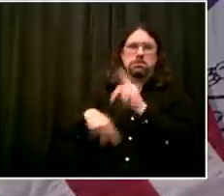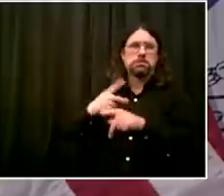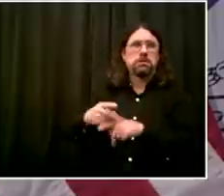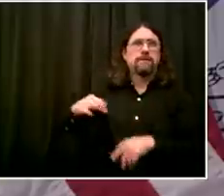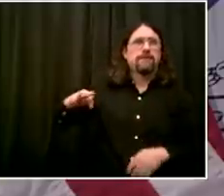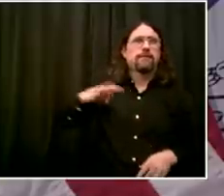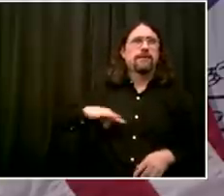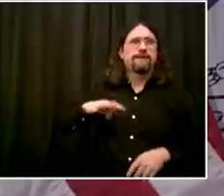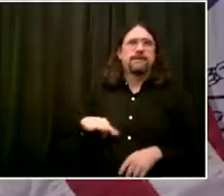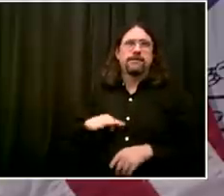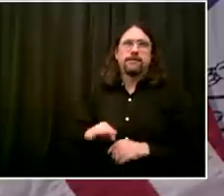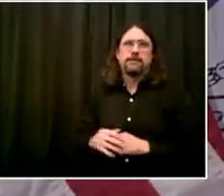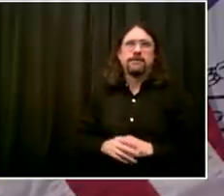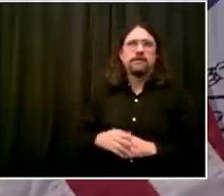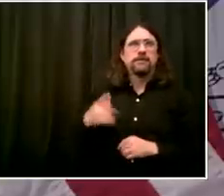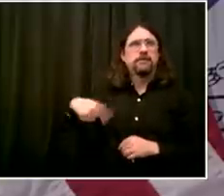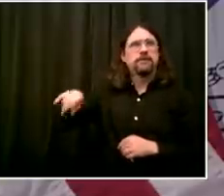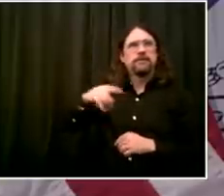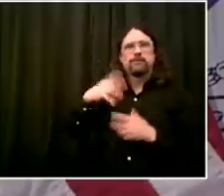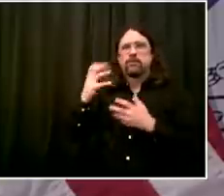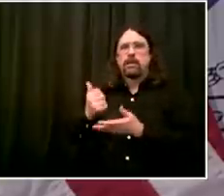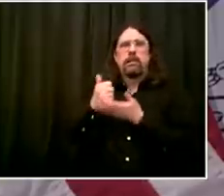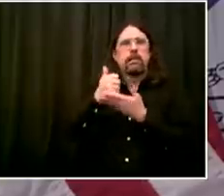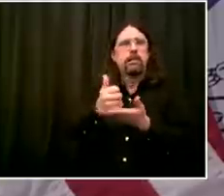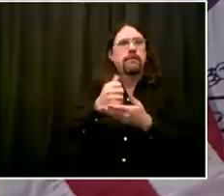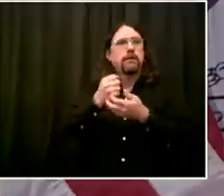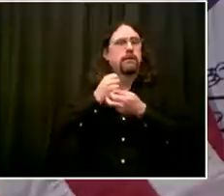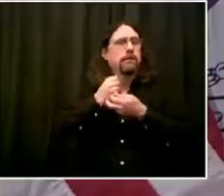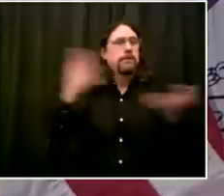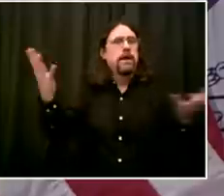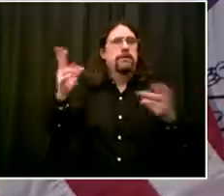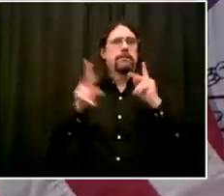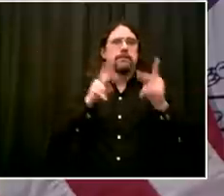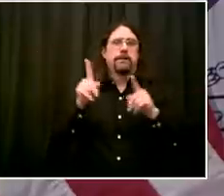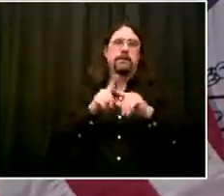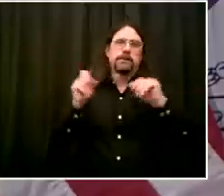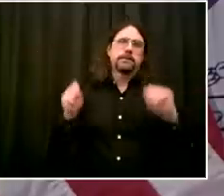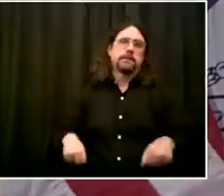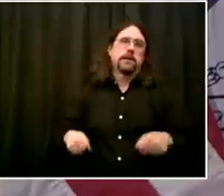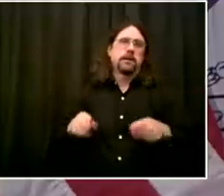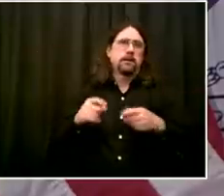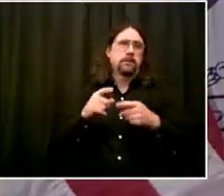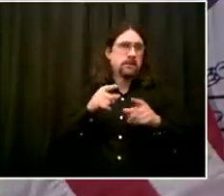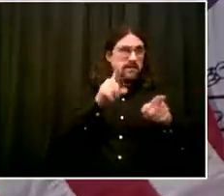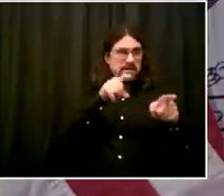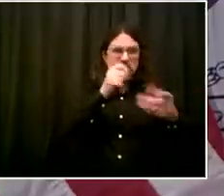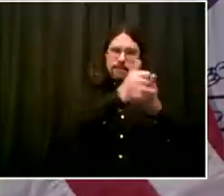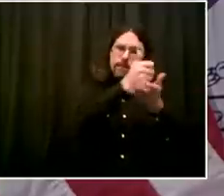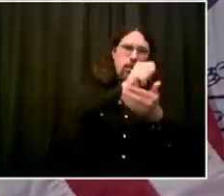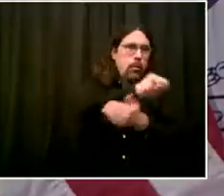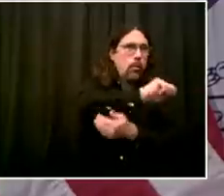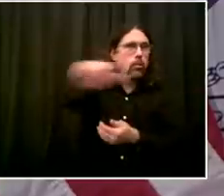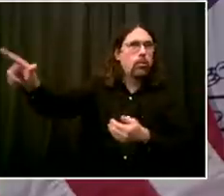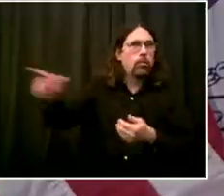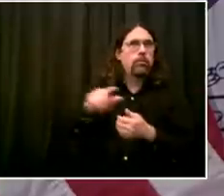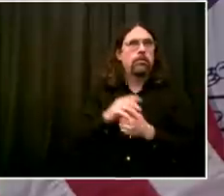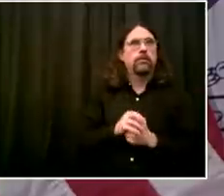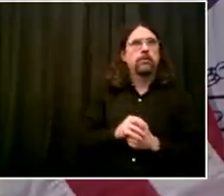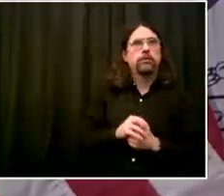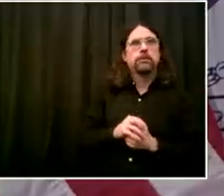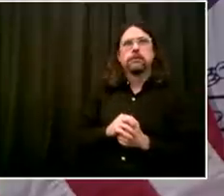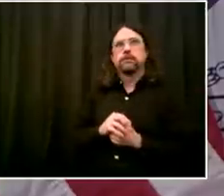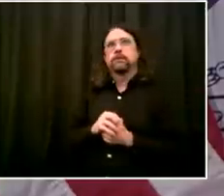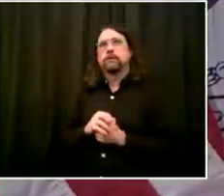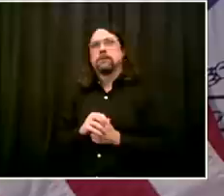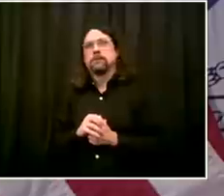remotely. And I know that's been the whole approach that Steve and his team have taken, and Grace Bonilla, the HRA administrator, and her